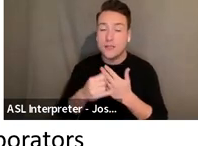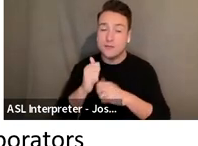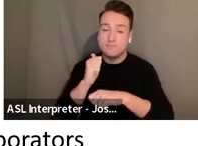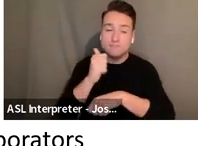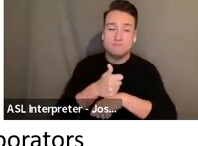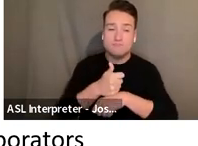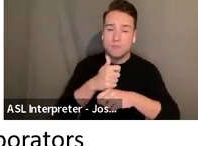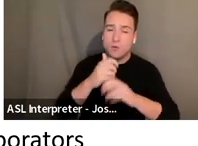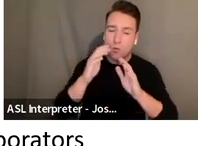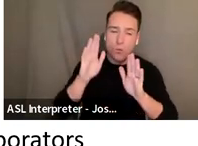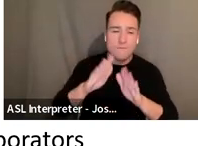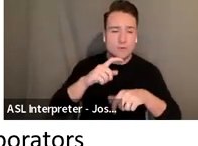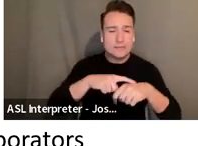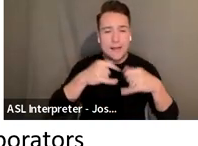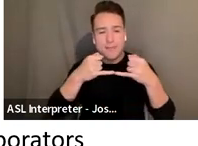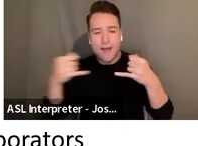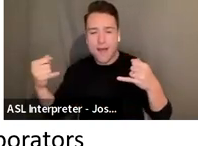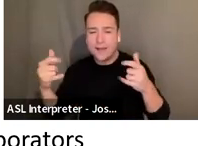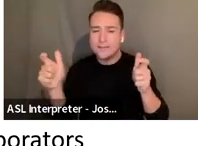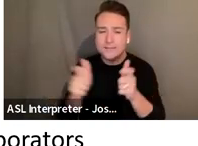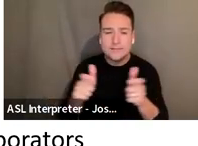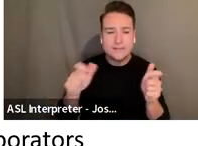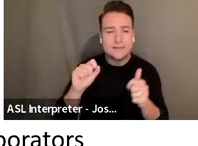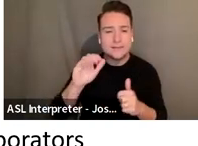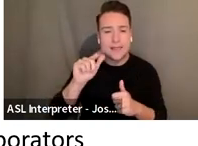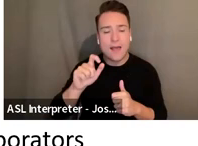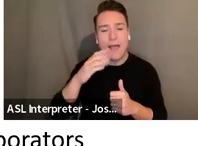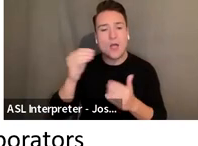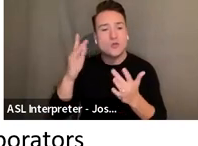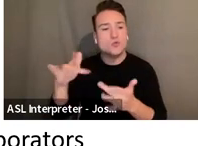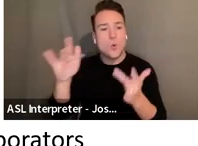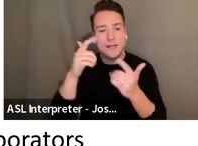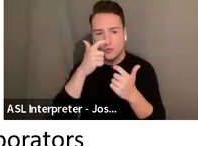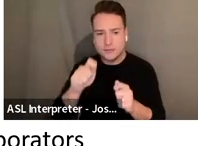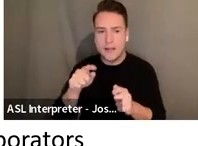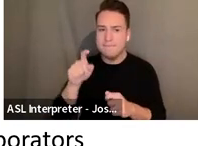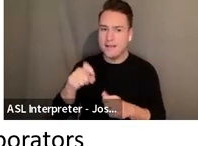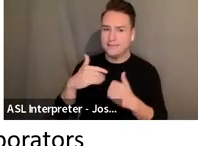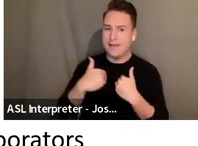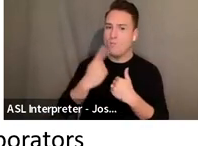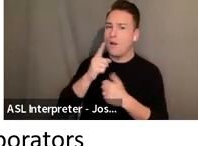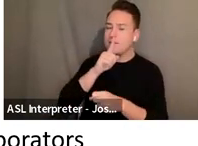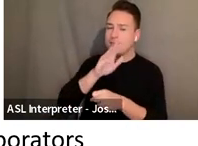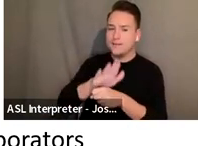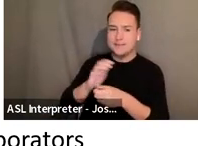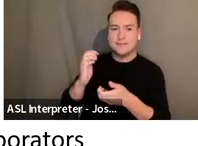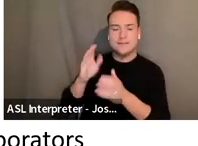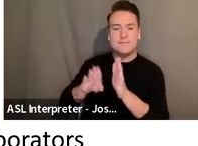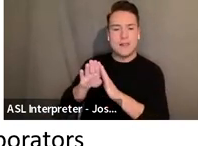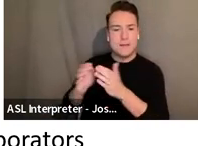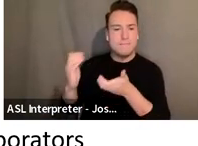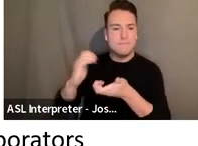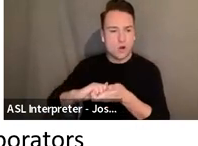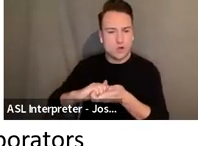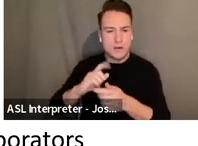interests. All of these projects must have one committed development partner, but the nature of those relationships varies greatly depending on the